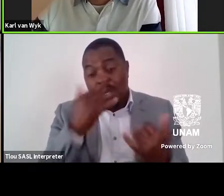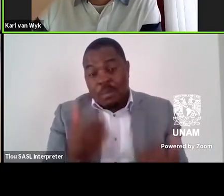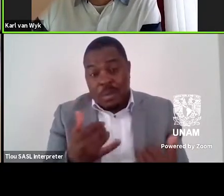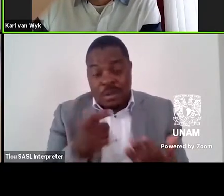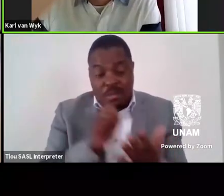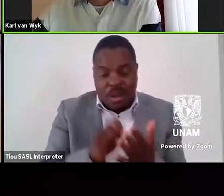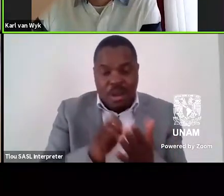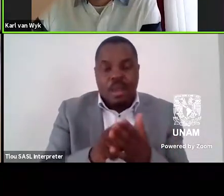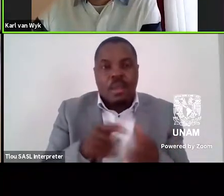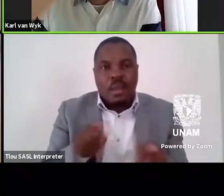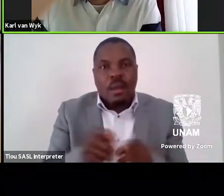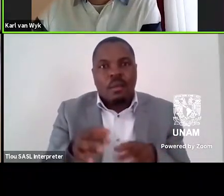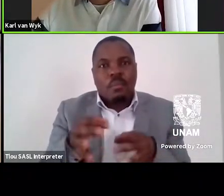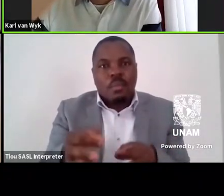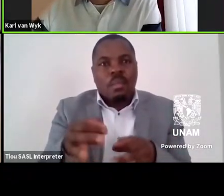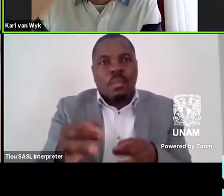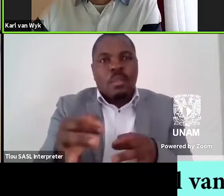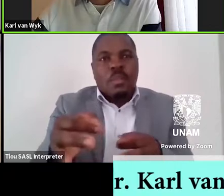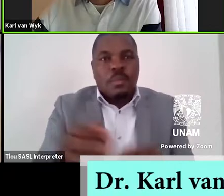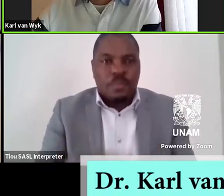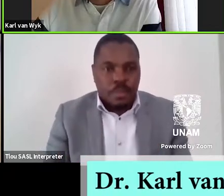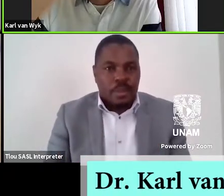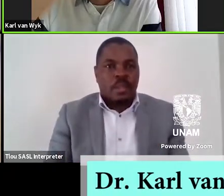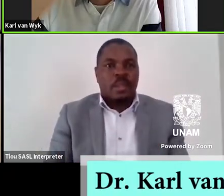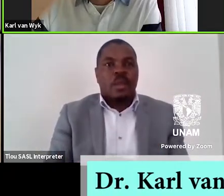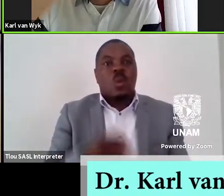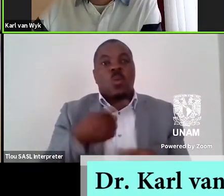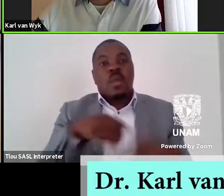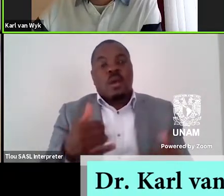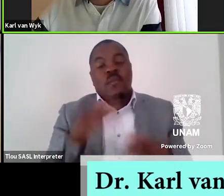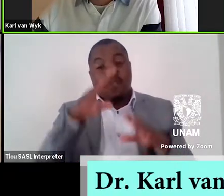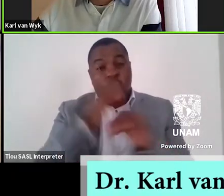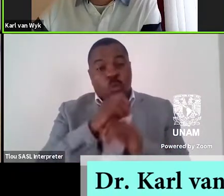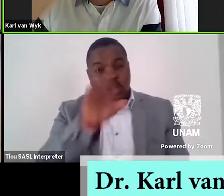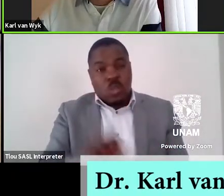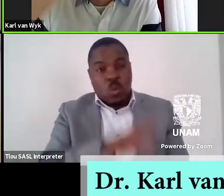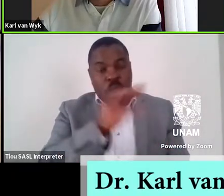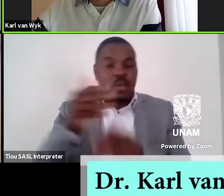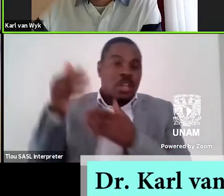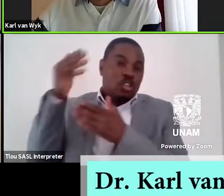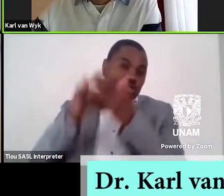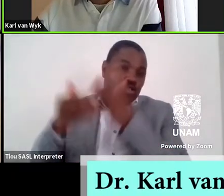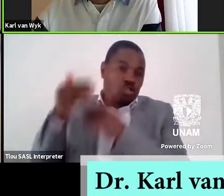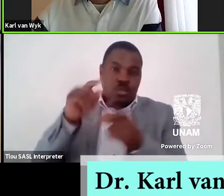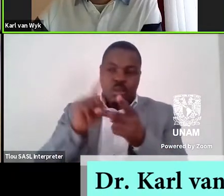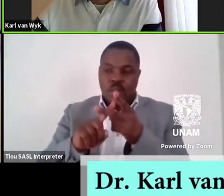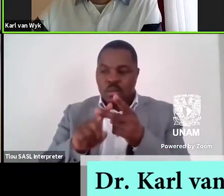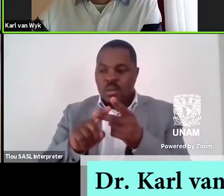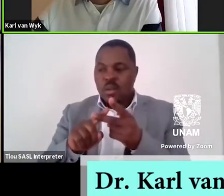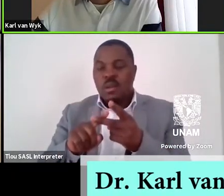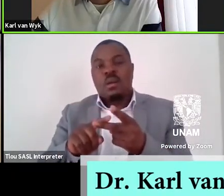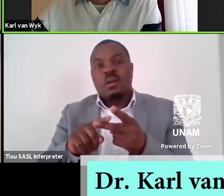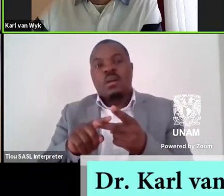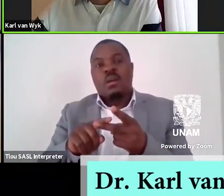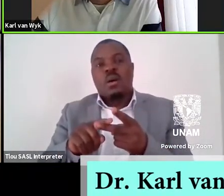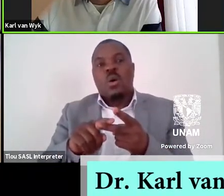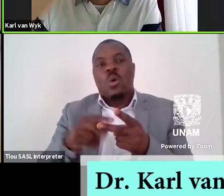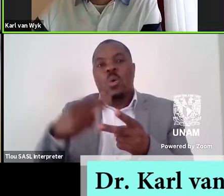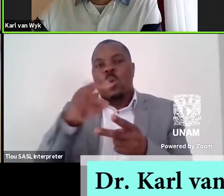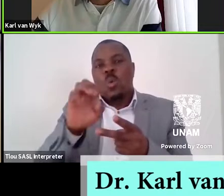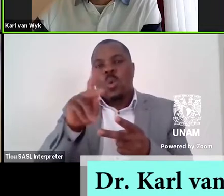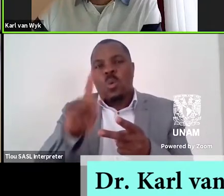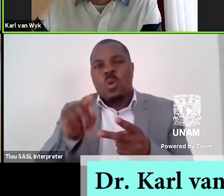of all things post, but focusing on South African history and its literature is academic Derek Hook. In post-apartite conditions,